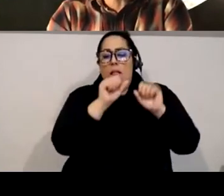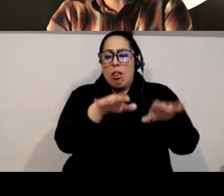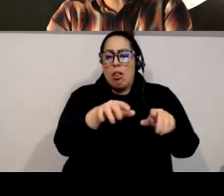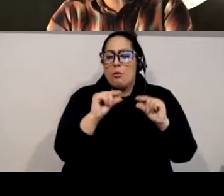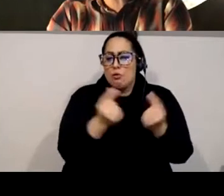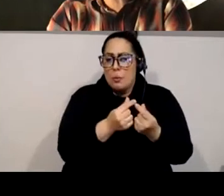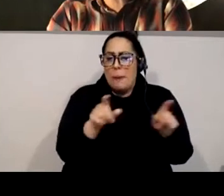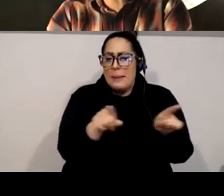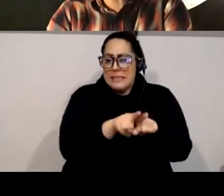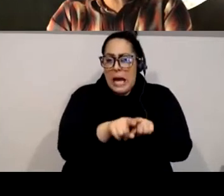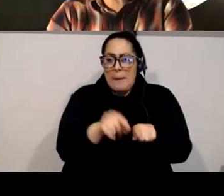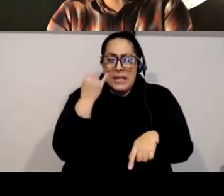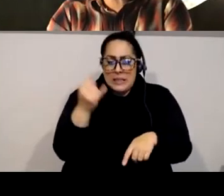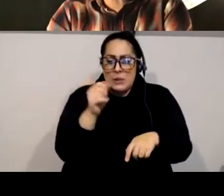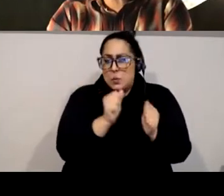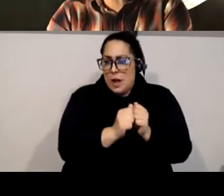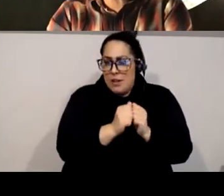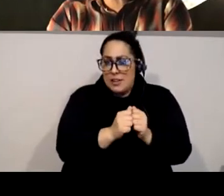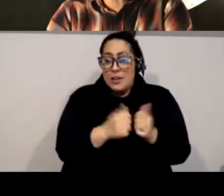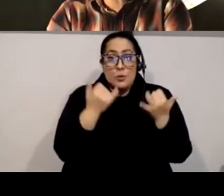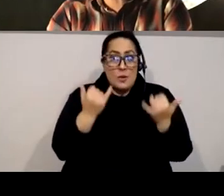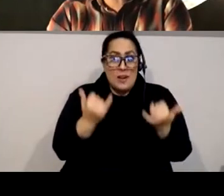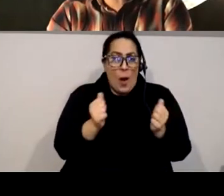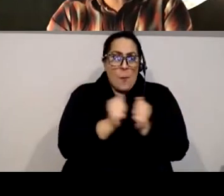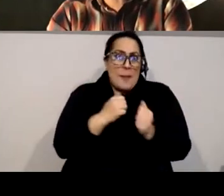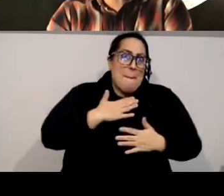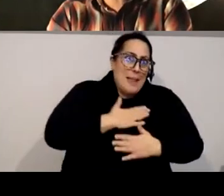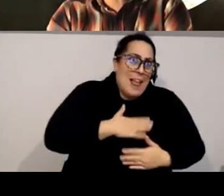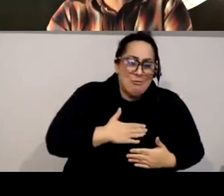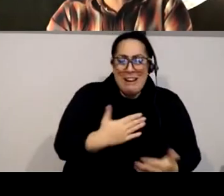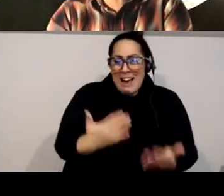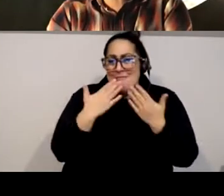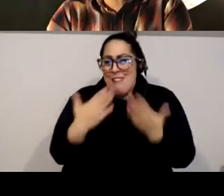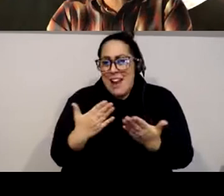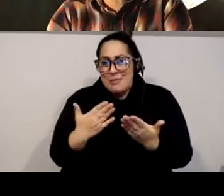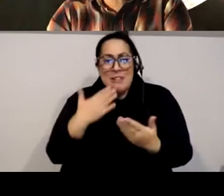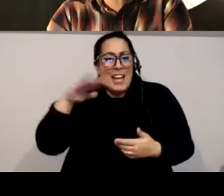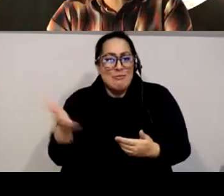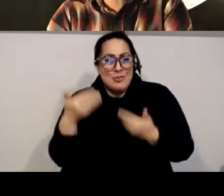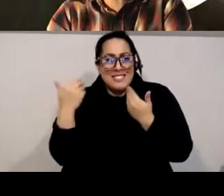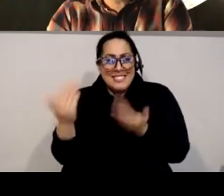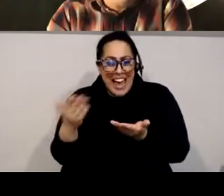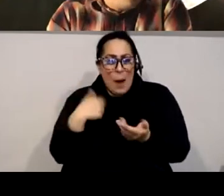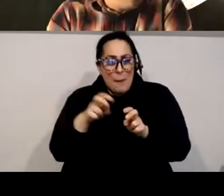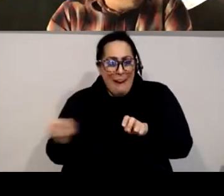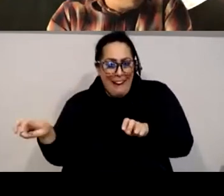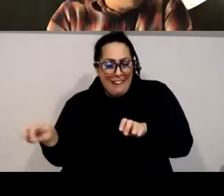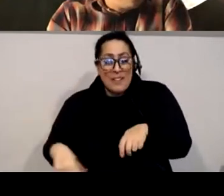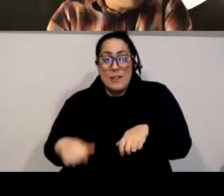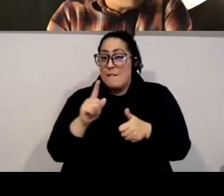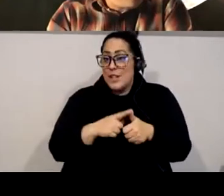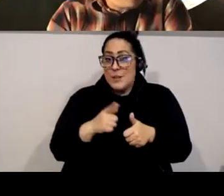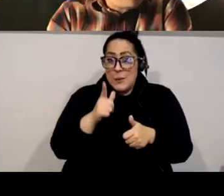great pleasure and immense, immense gratitude, I would like to introduce tonight's panelists. First off,